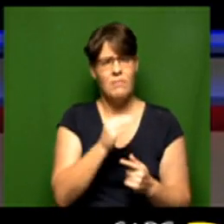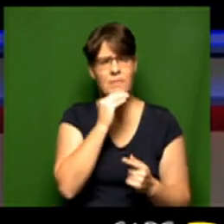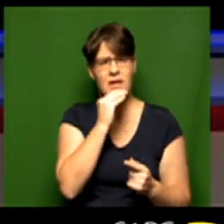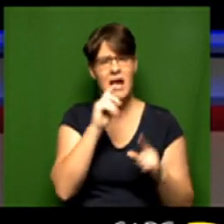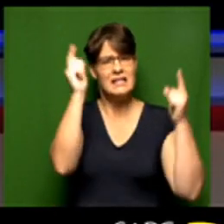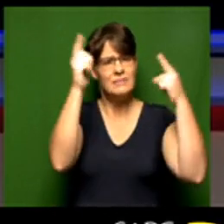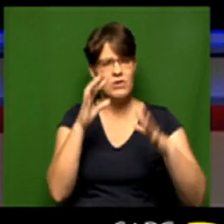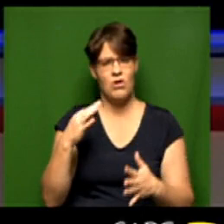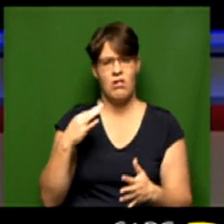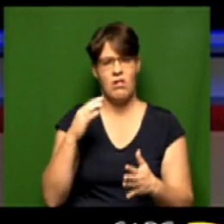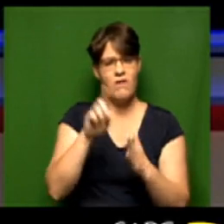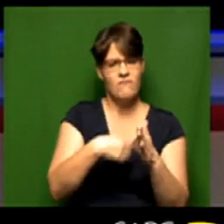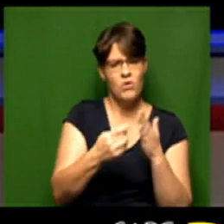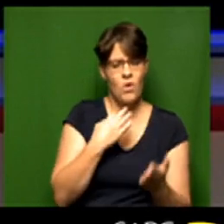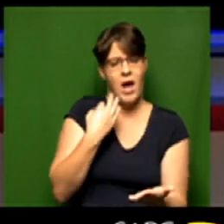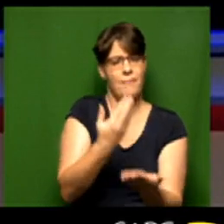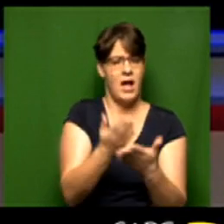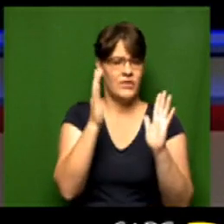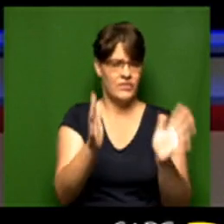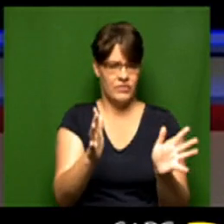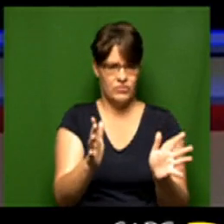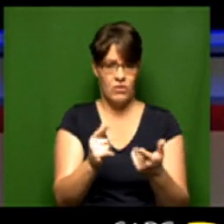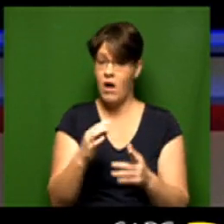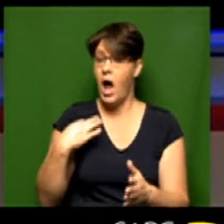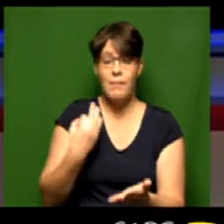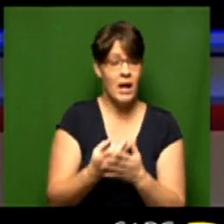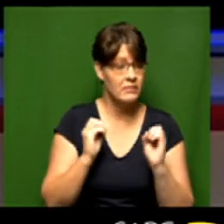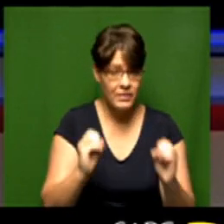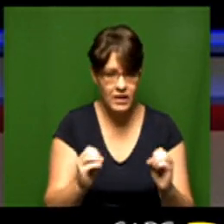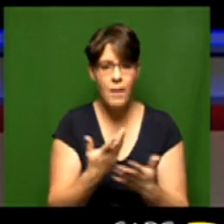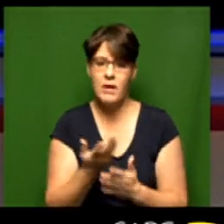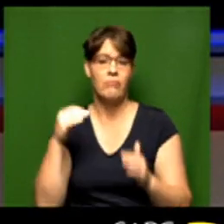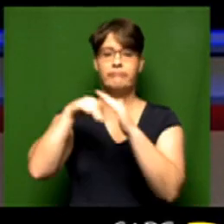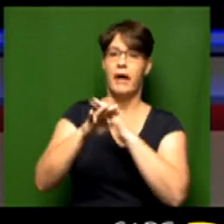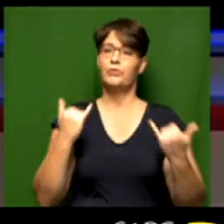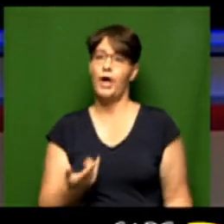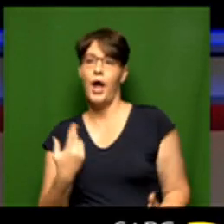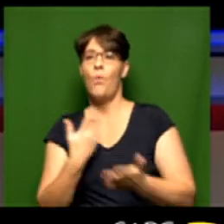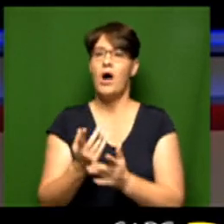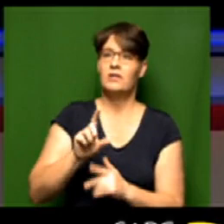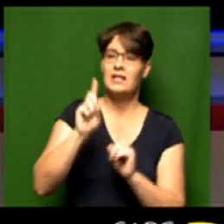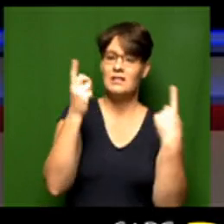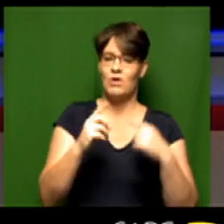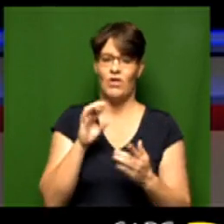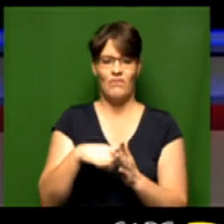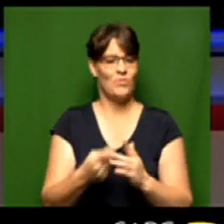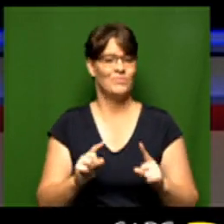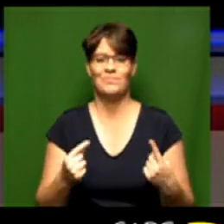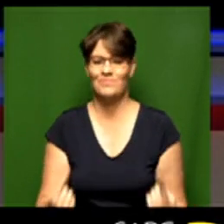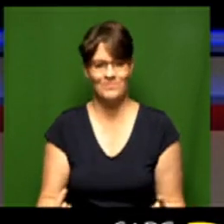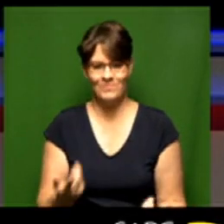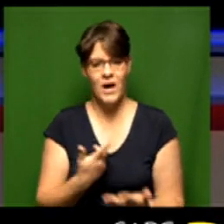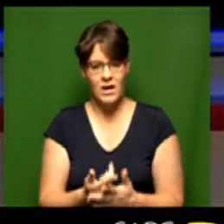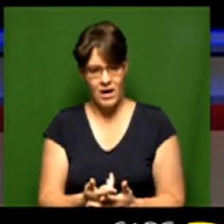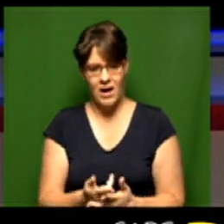special votes that have already been applied for so if you haven't applied for it it's not something that you can apply for today they are already sorted